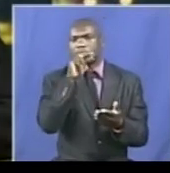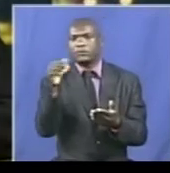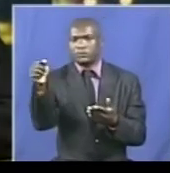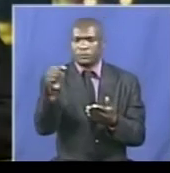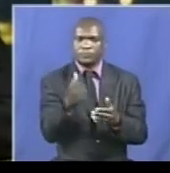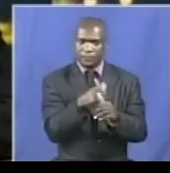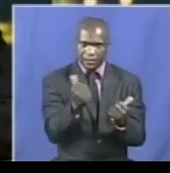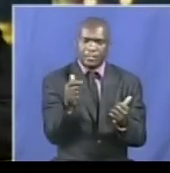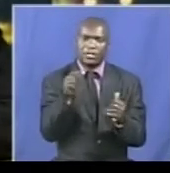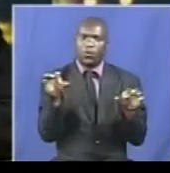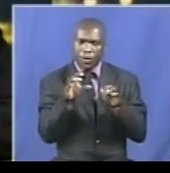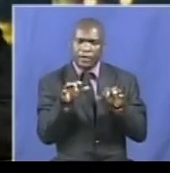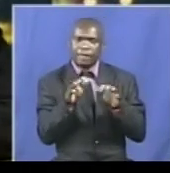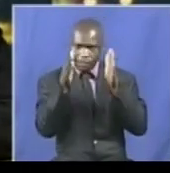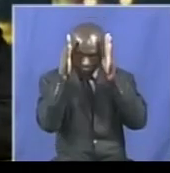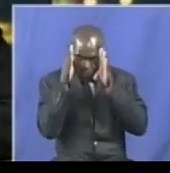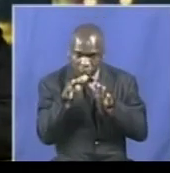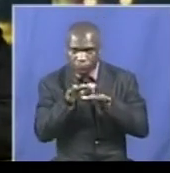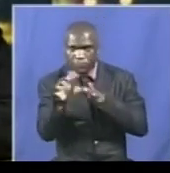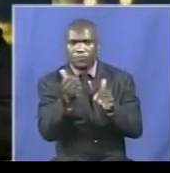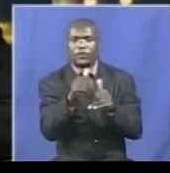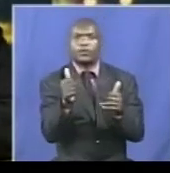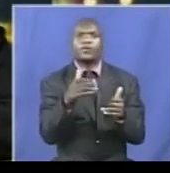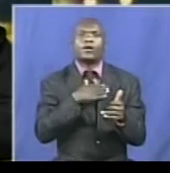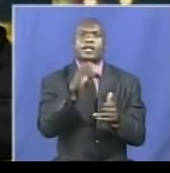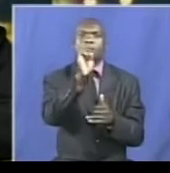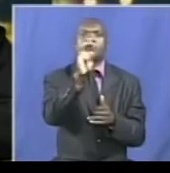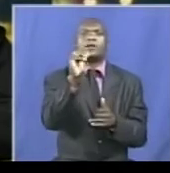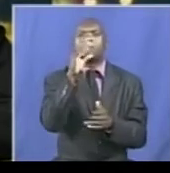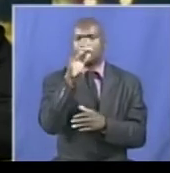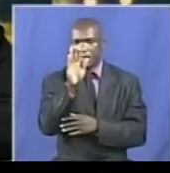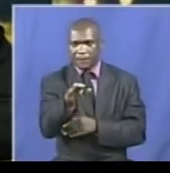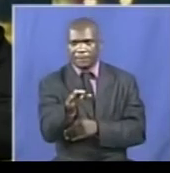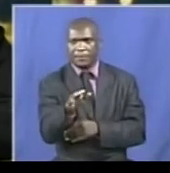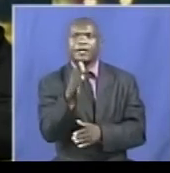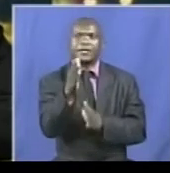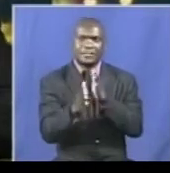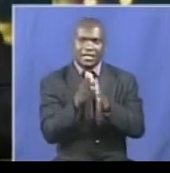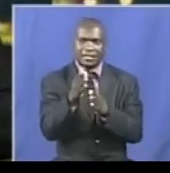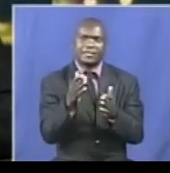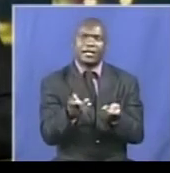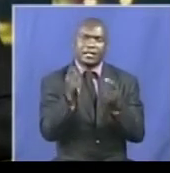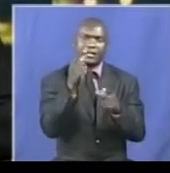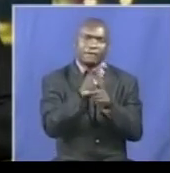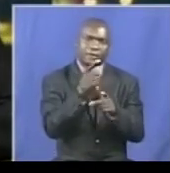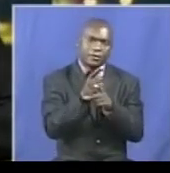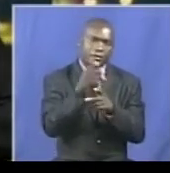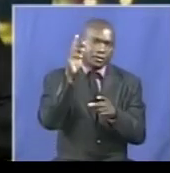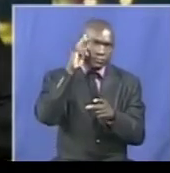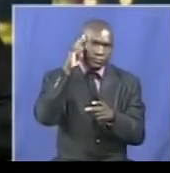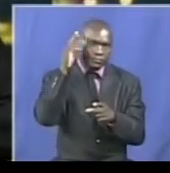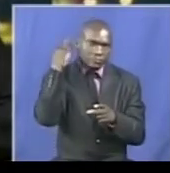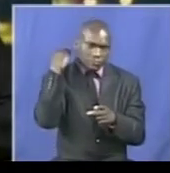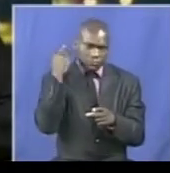Presidium and Politburo by the President Comrade Robert Mugabe today. We'll give you details on the report where various party cadres